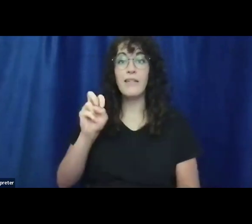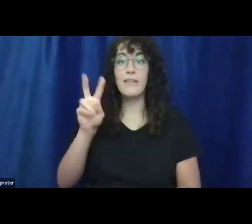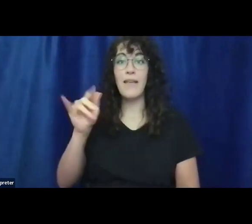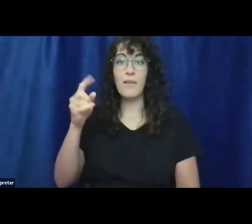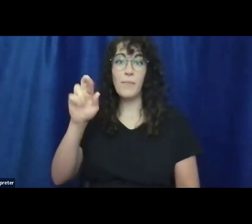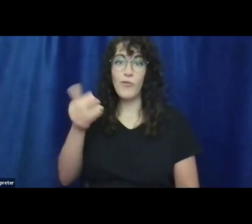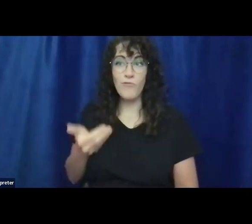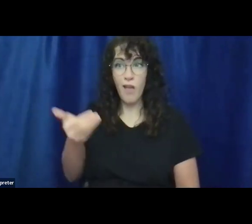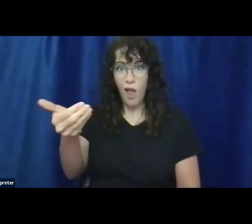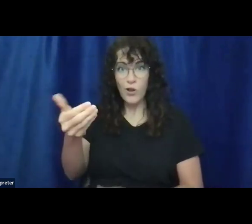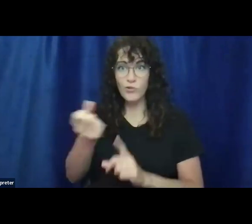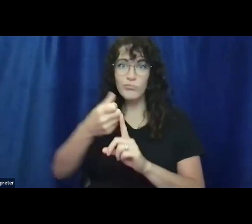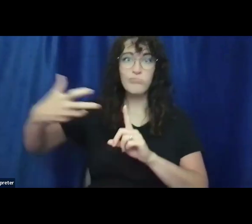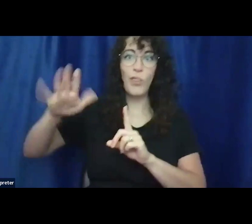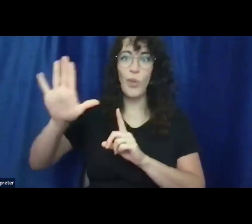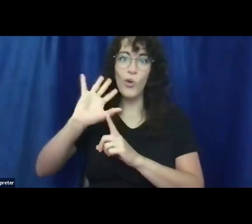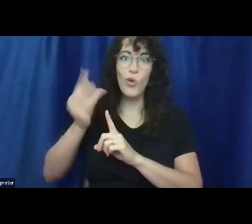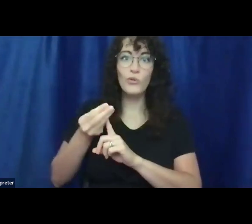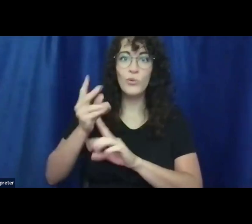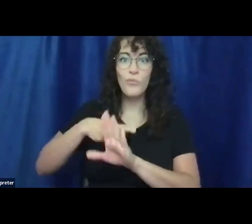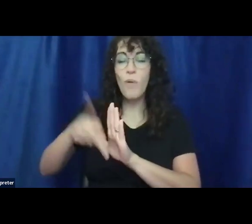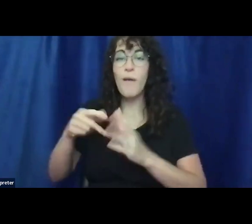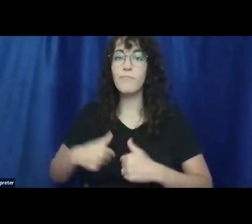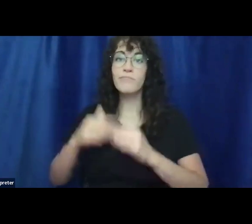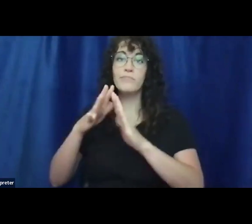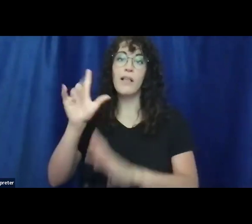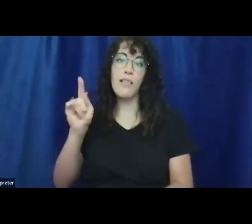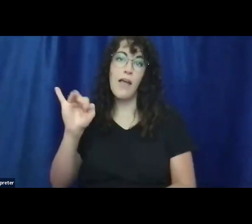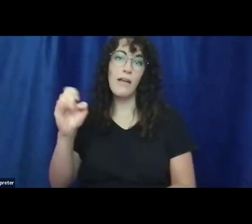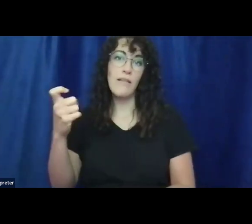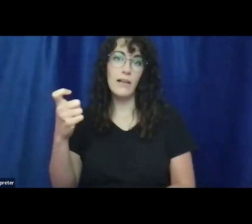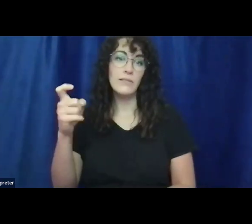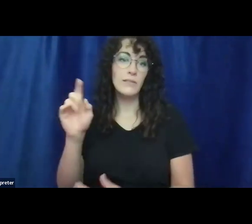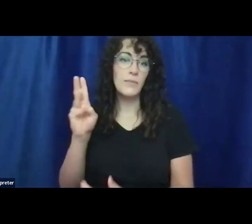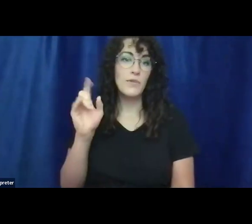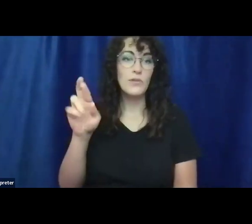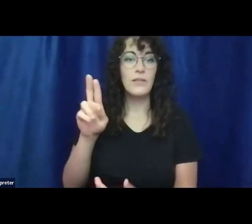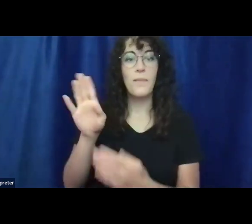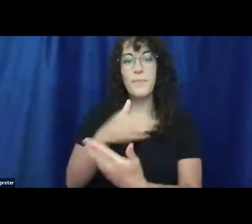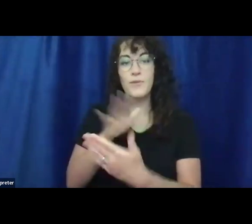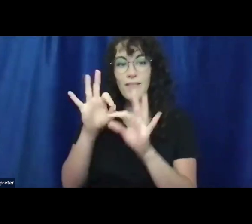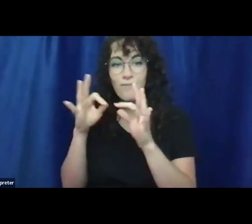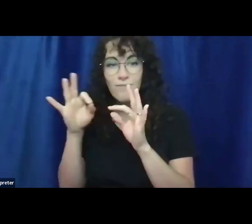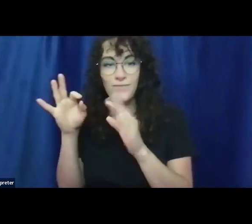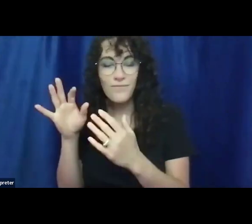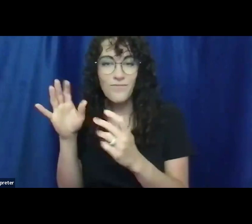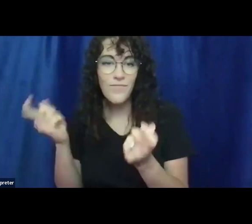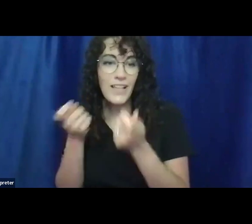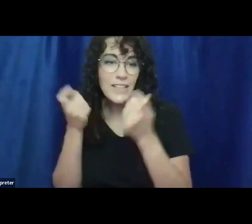their cultural programming, where I started the Latinx Music Festival, Shai Soul Fest, Housegiving, and some other things.